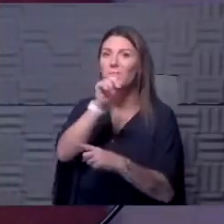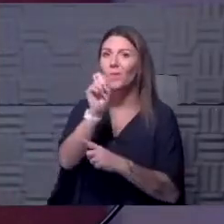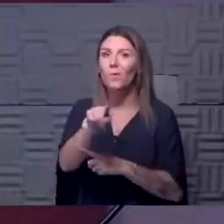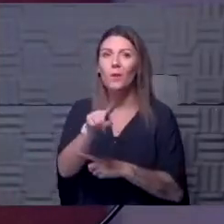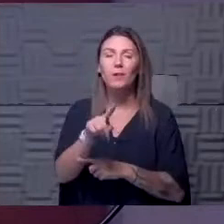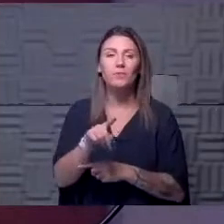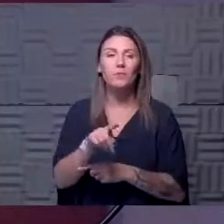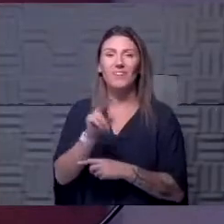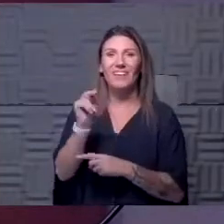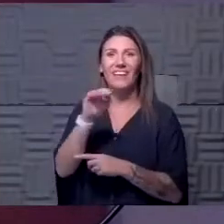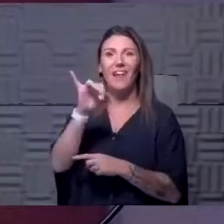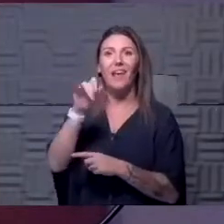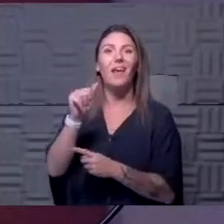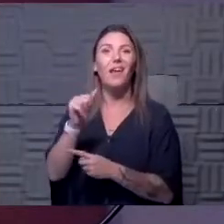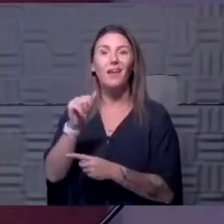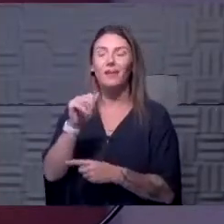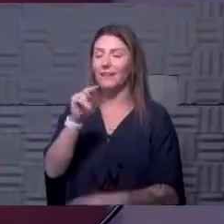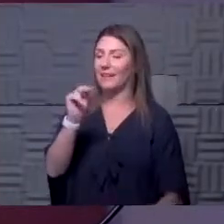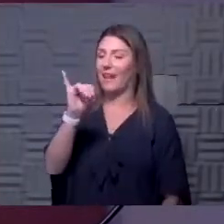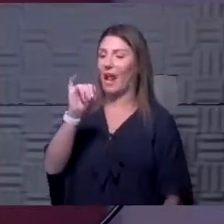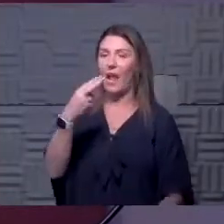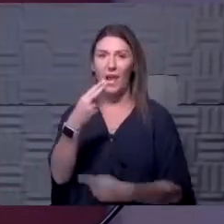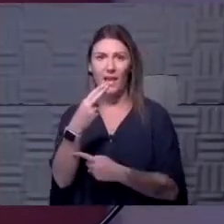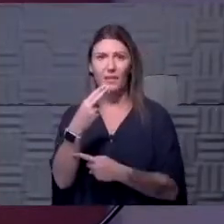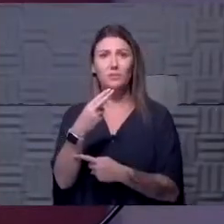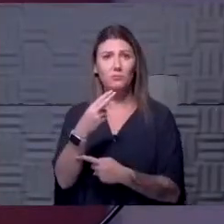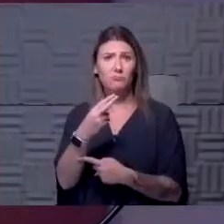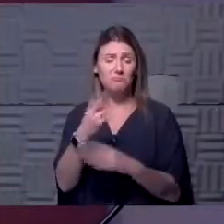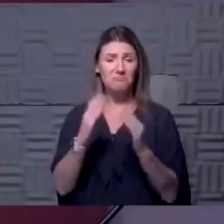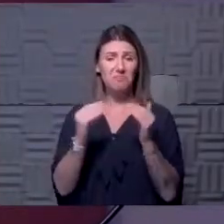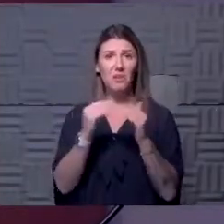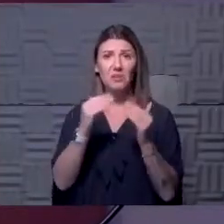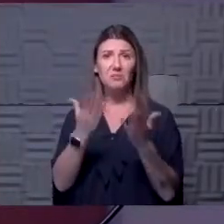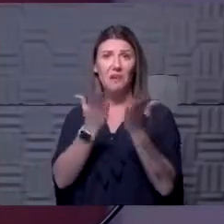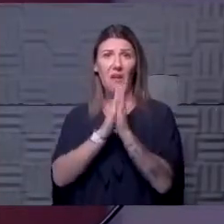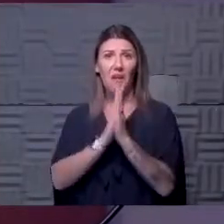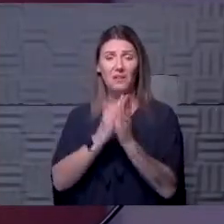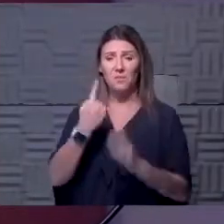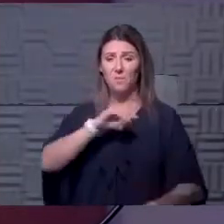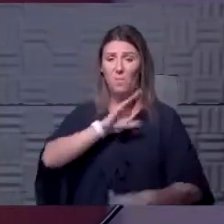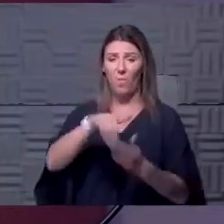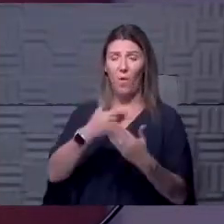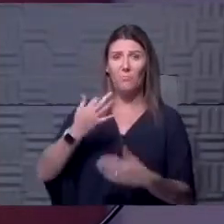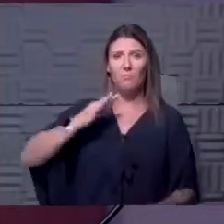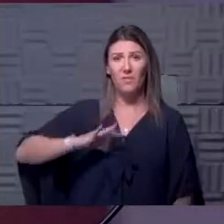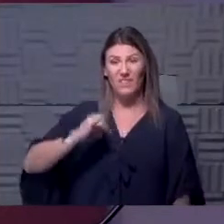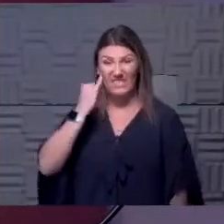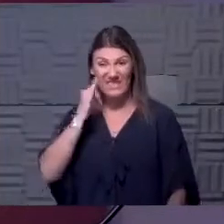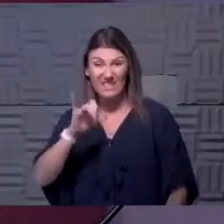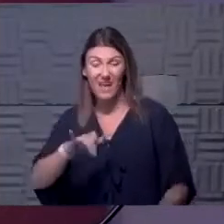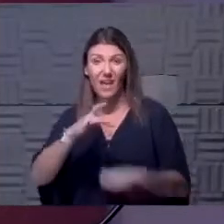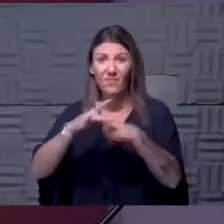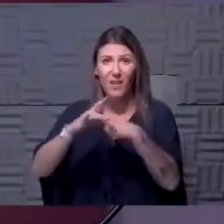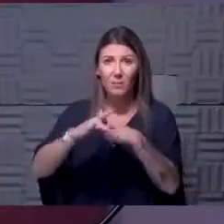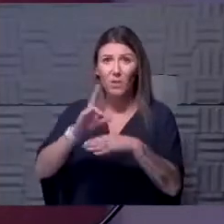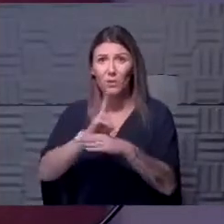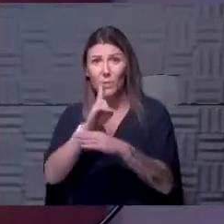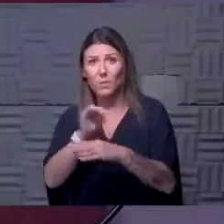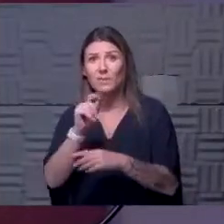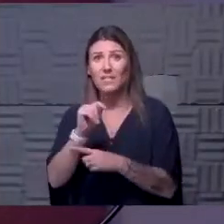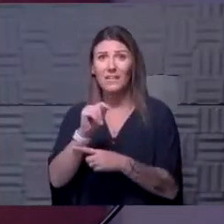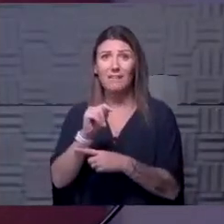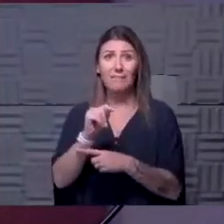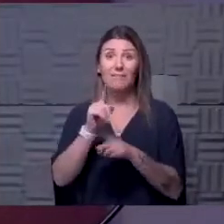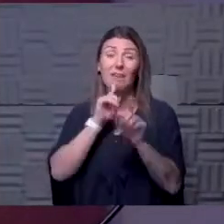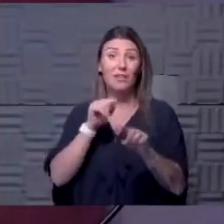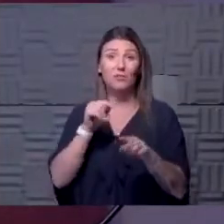of the NIH. But I think it's a fair one to ask, because we will all benefit from this. And from the perspective of is this available? Are we using it? I think the answer still